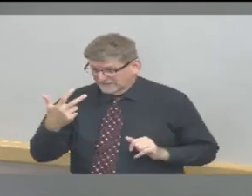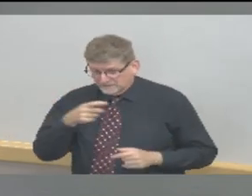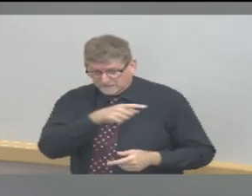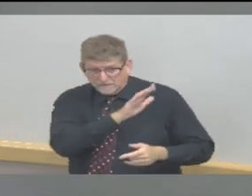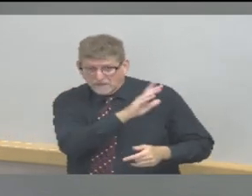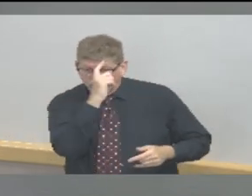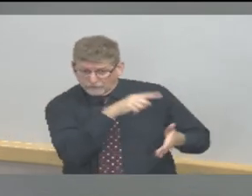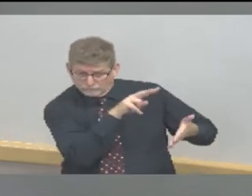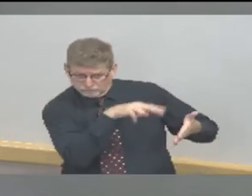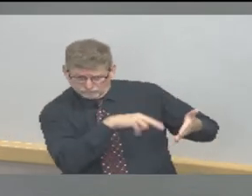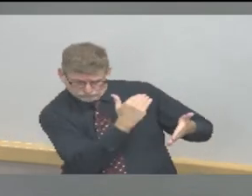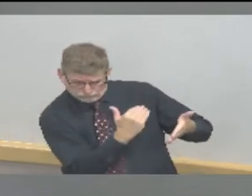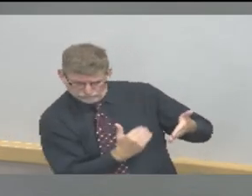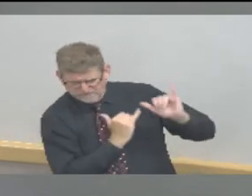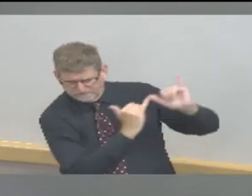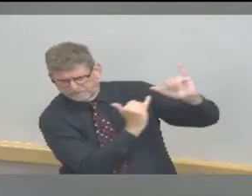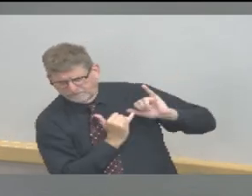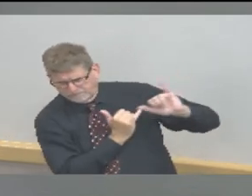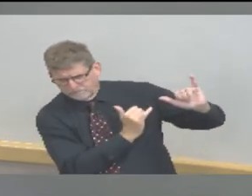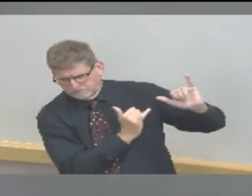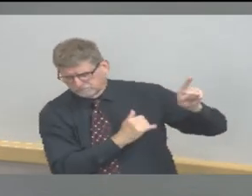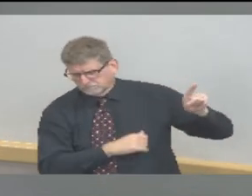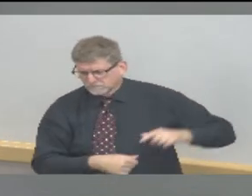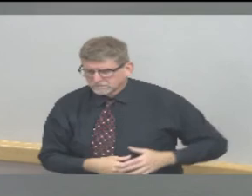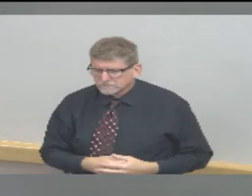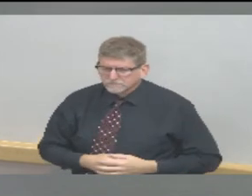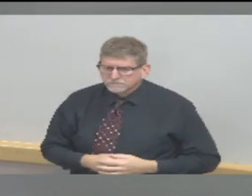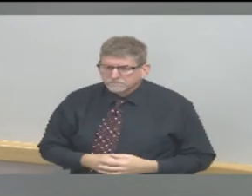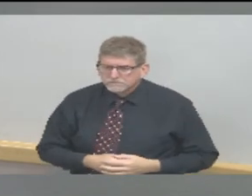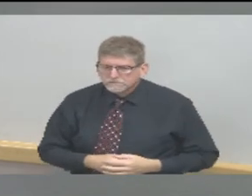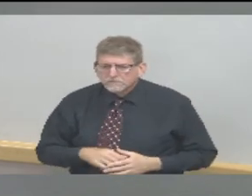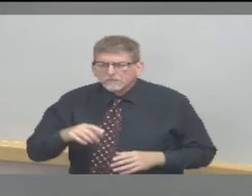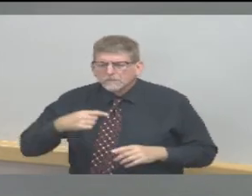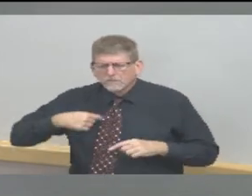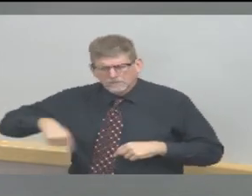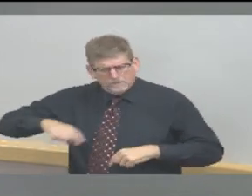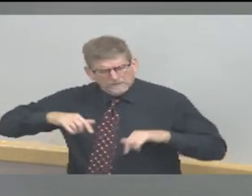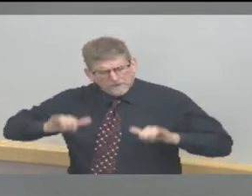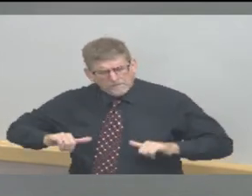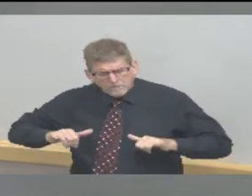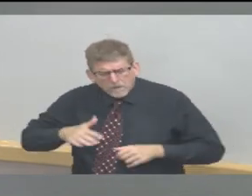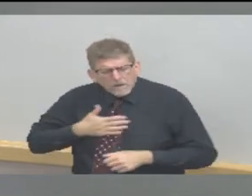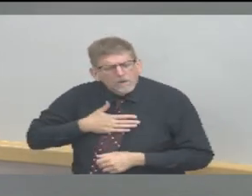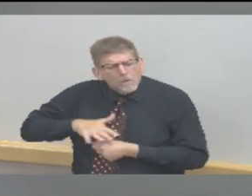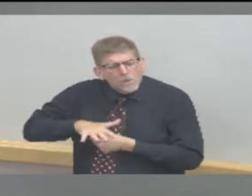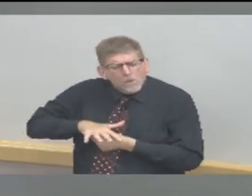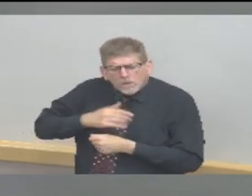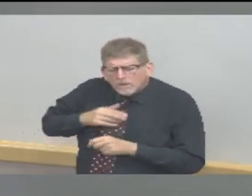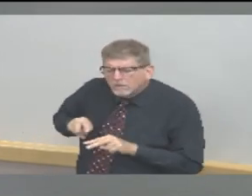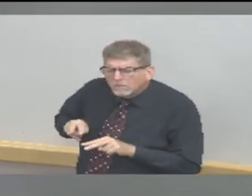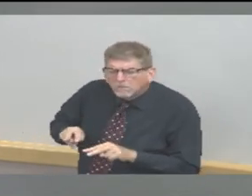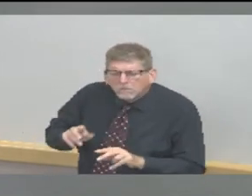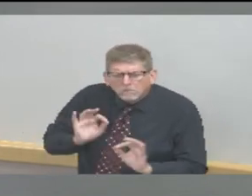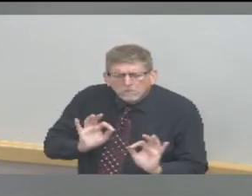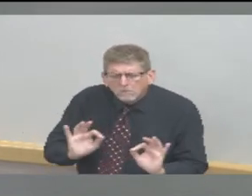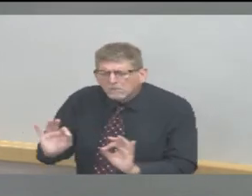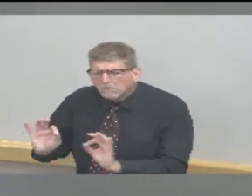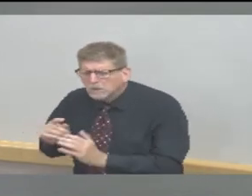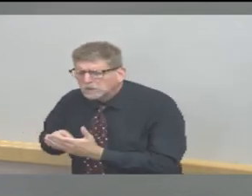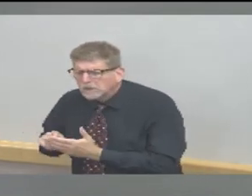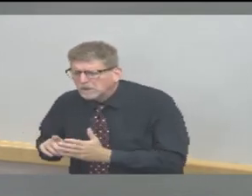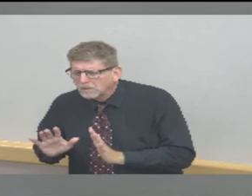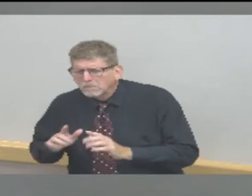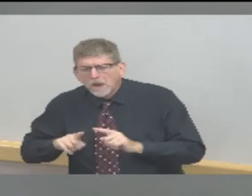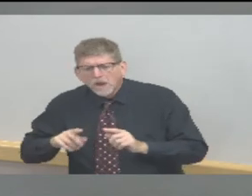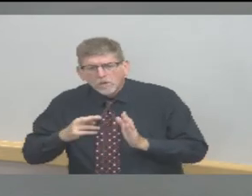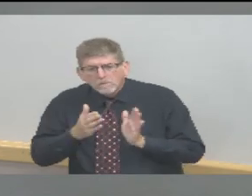Holcomb. As we've said all along, we're watching all of our local data very closely. The multiple data points that I had